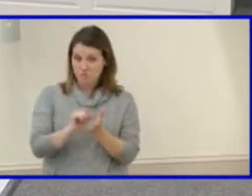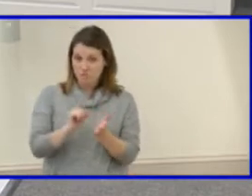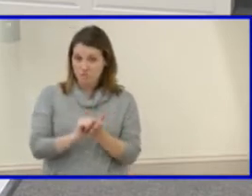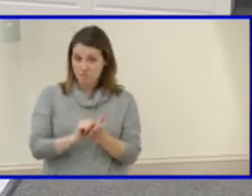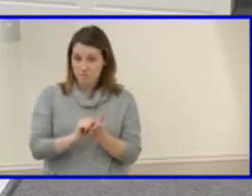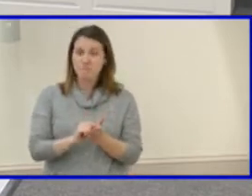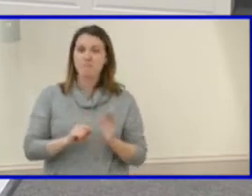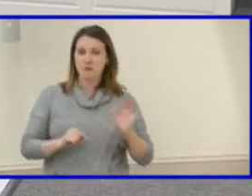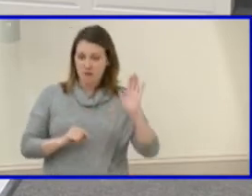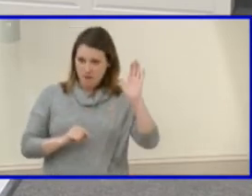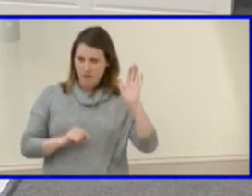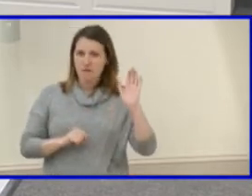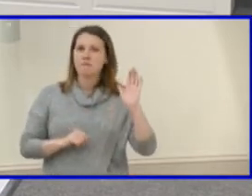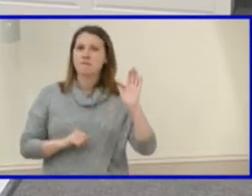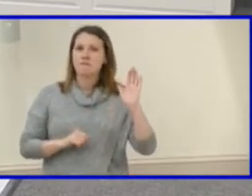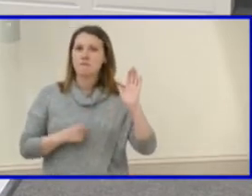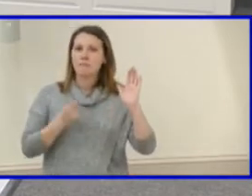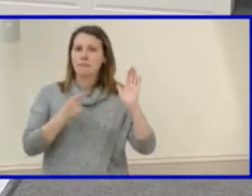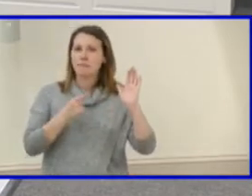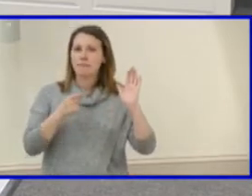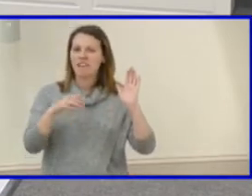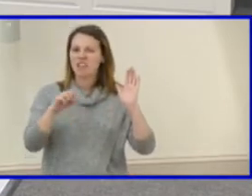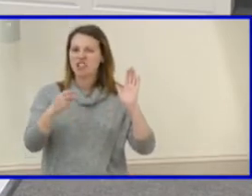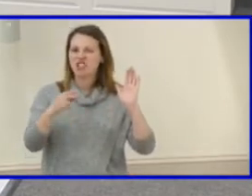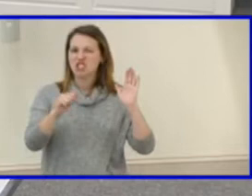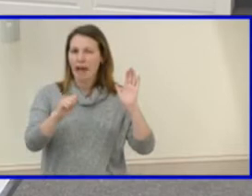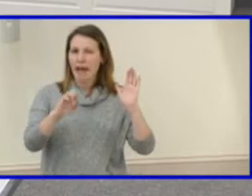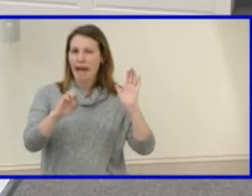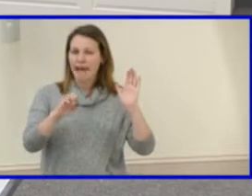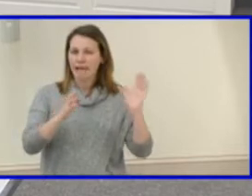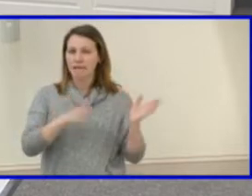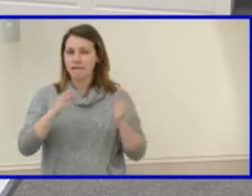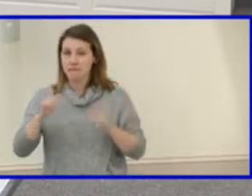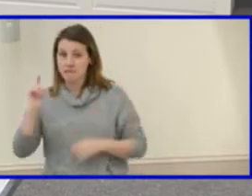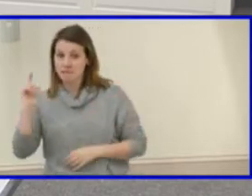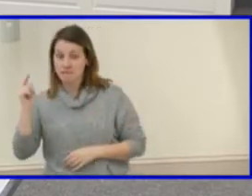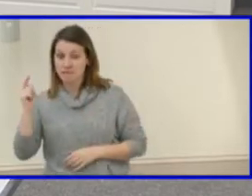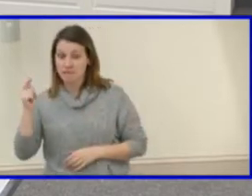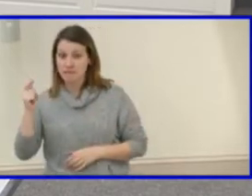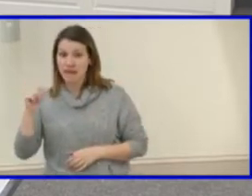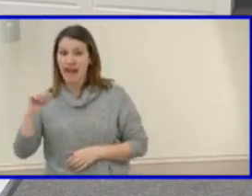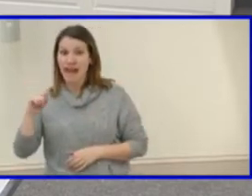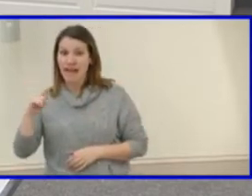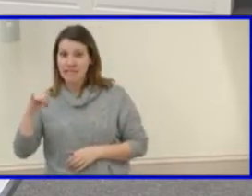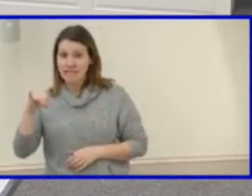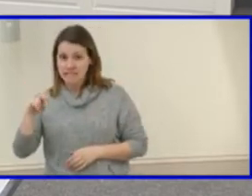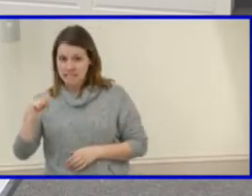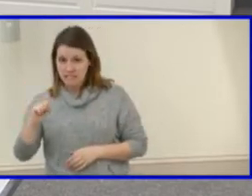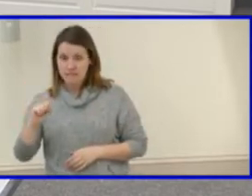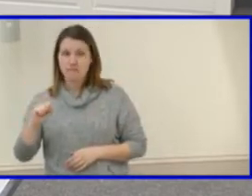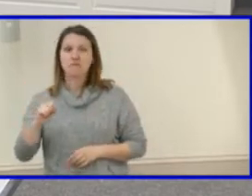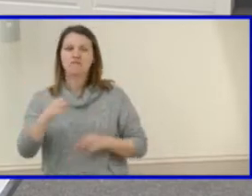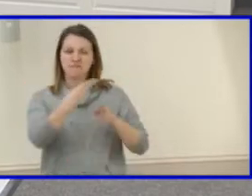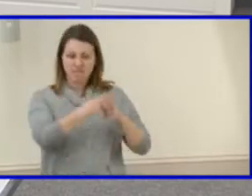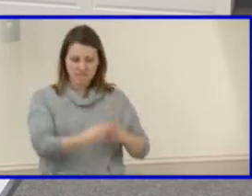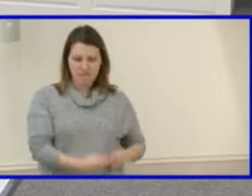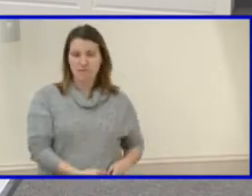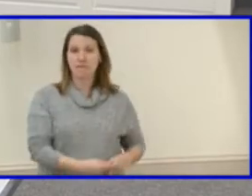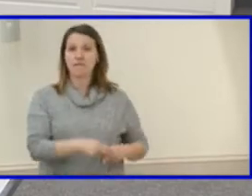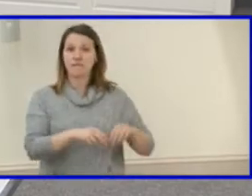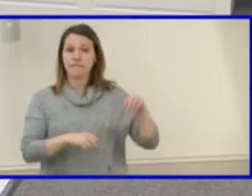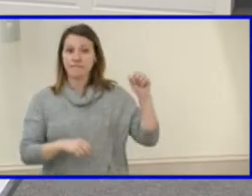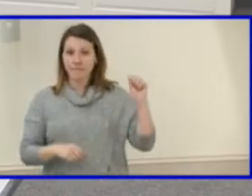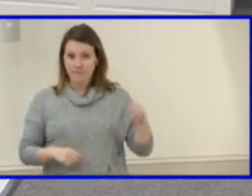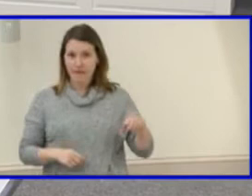So moved. Is moved by Ms. Shea. there a second? Second. Seconded by Mrs. Atkins, roll call vote Ms. Atkins,